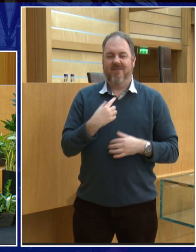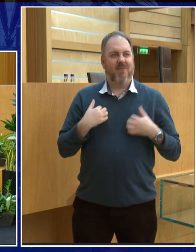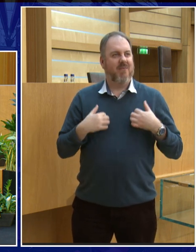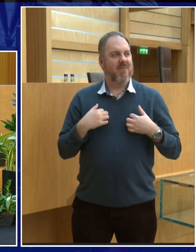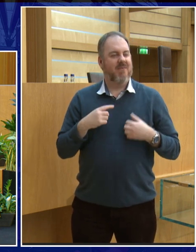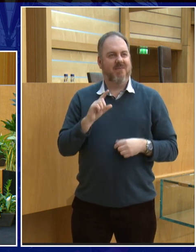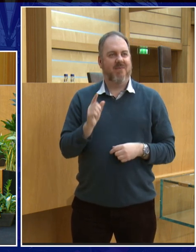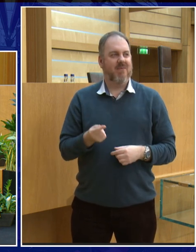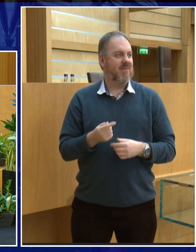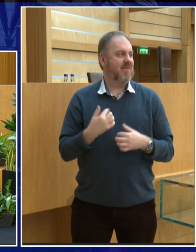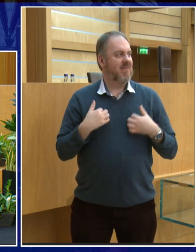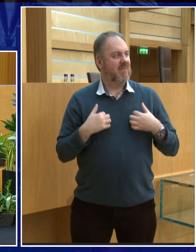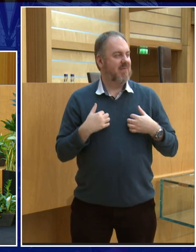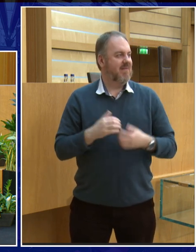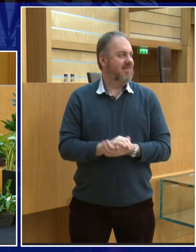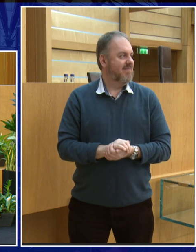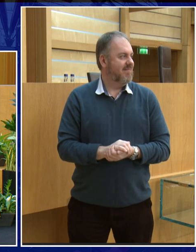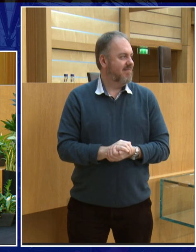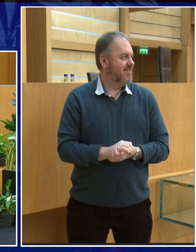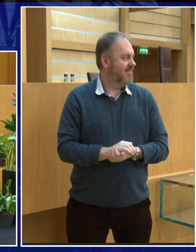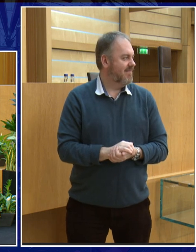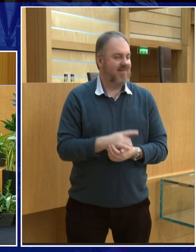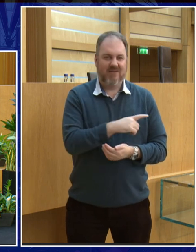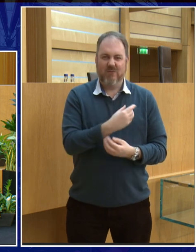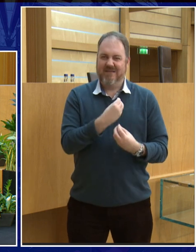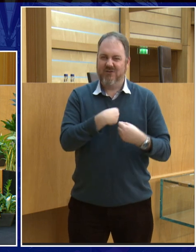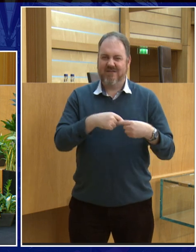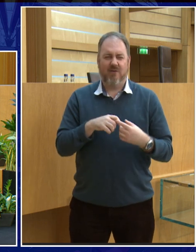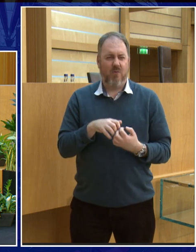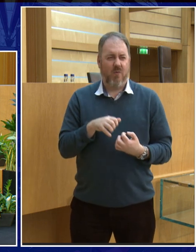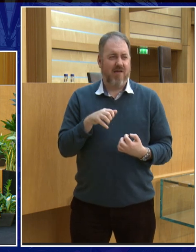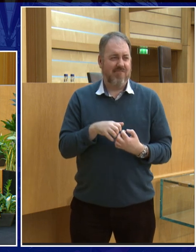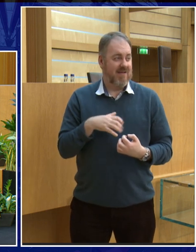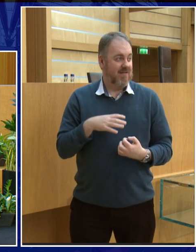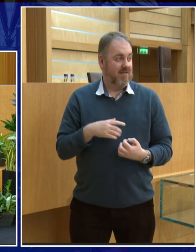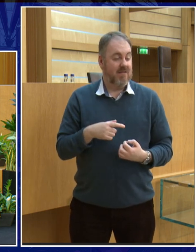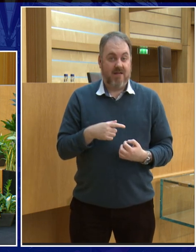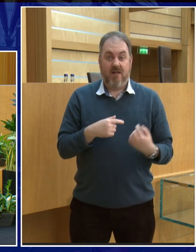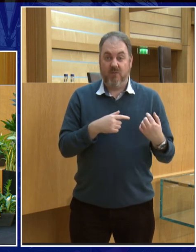Who would like to do a moon yowl? How do you do it? You show us how to do it. Ready? One, two, three.